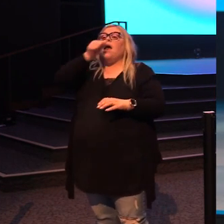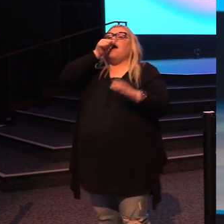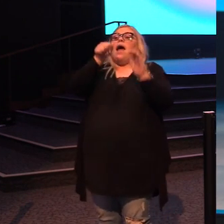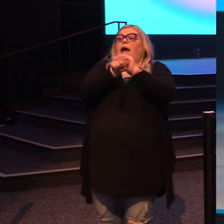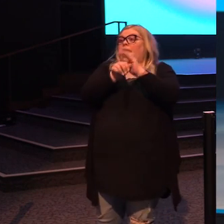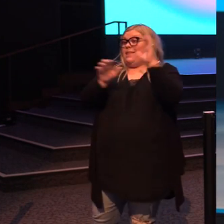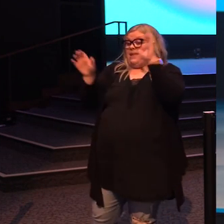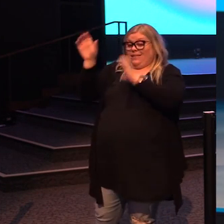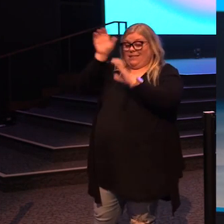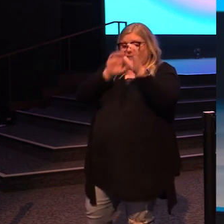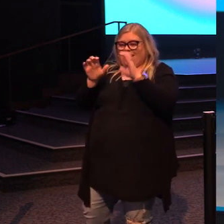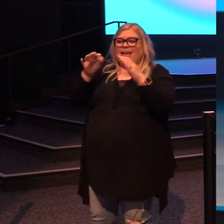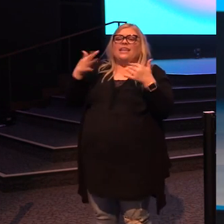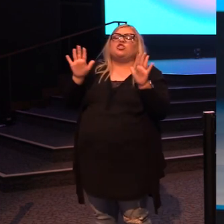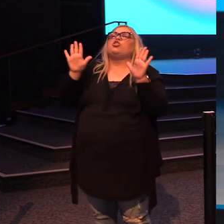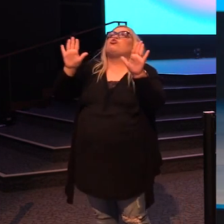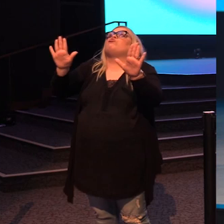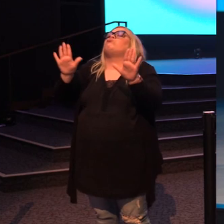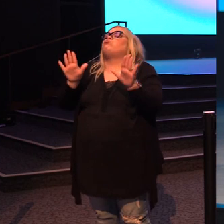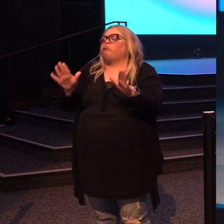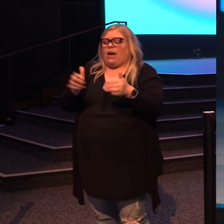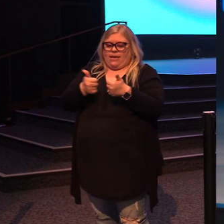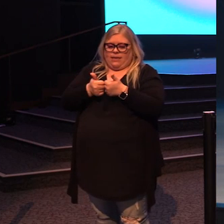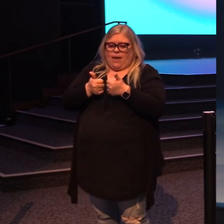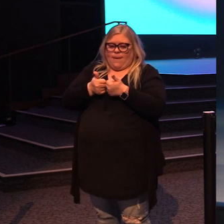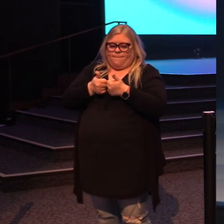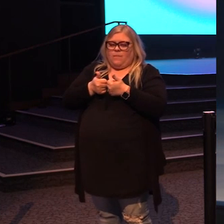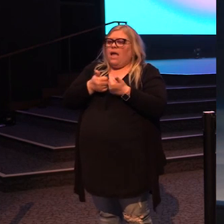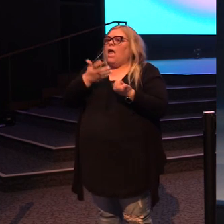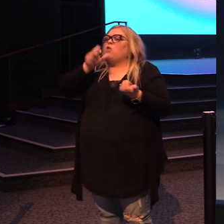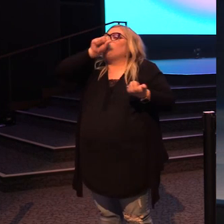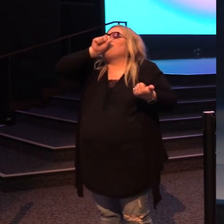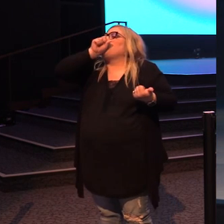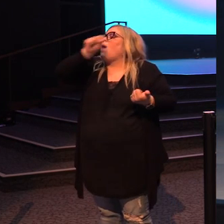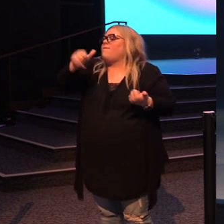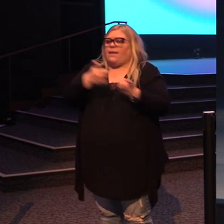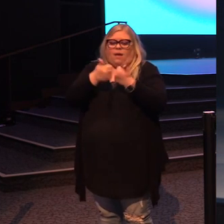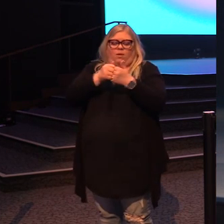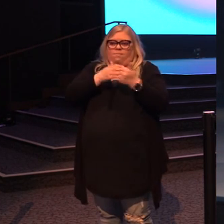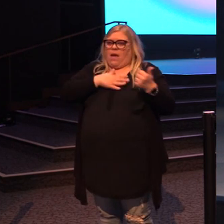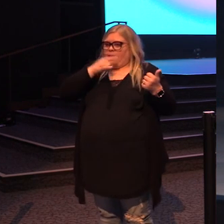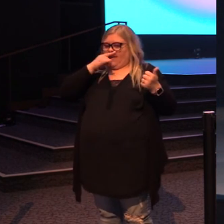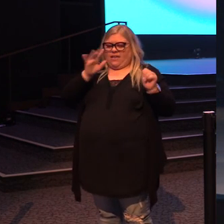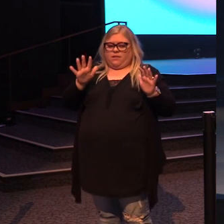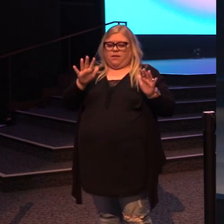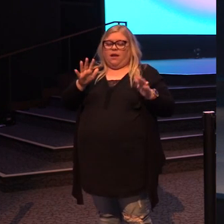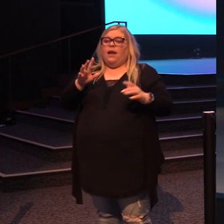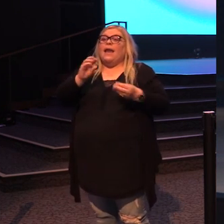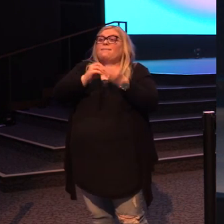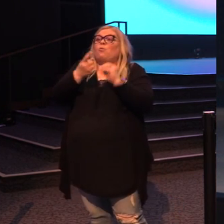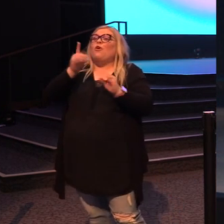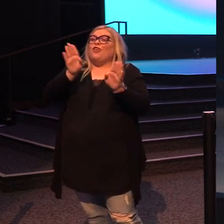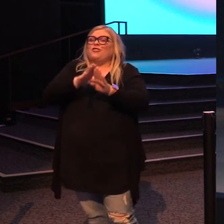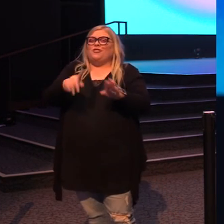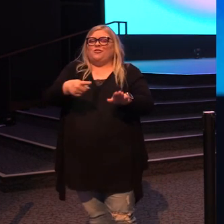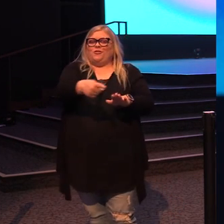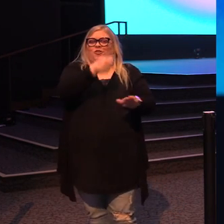you parents is a great idea. What is the not to love about this game? Number one, your children hide.